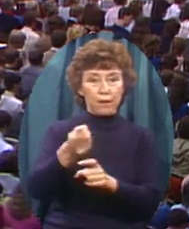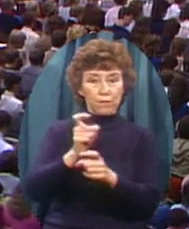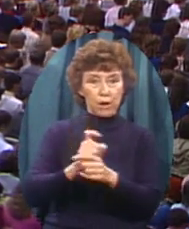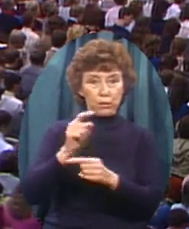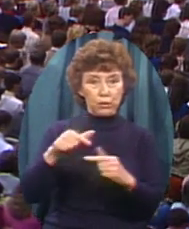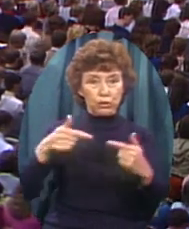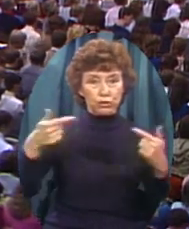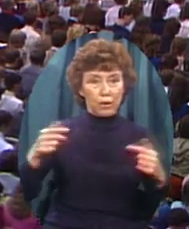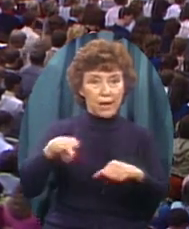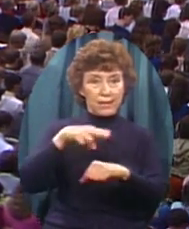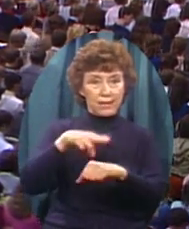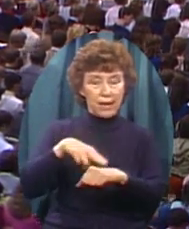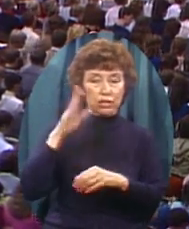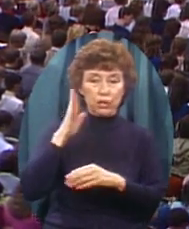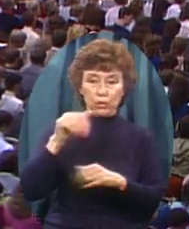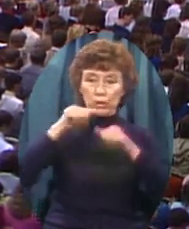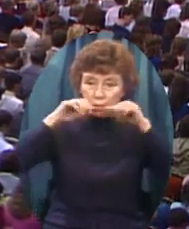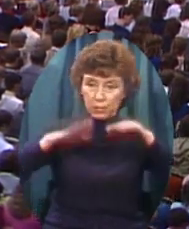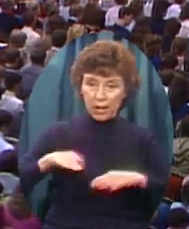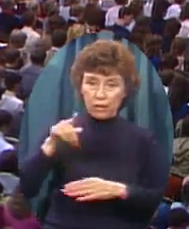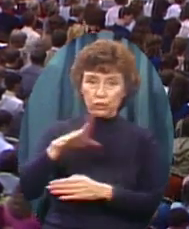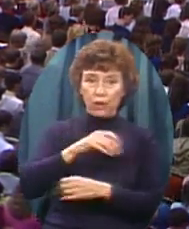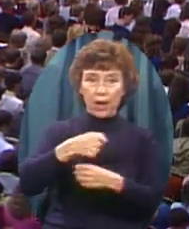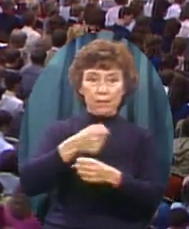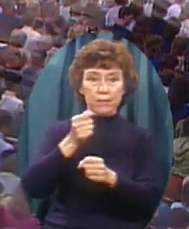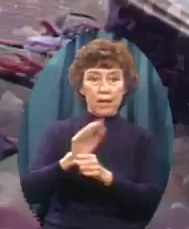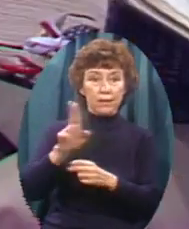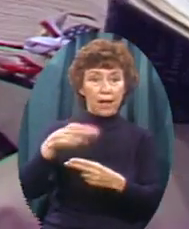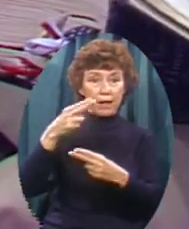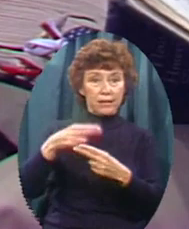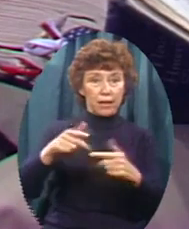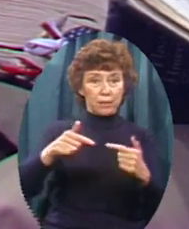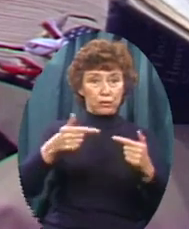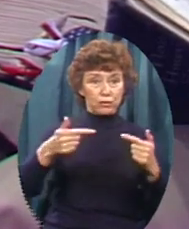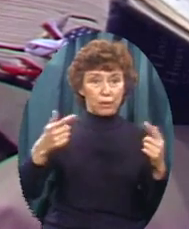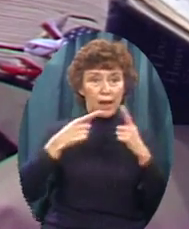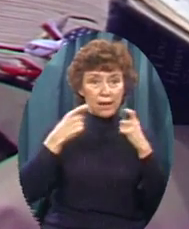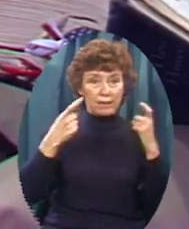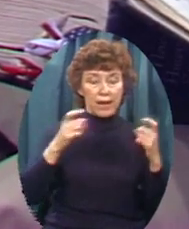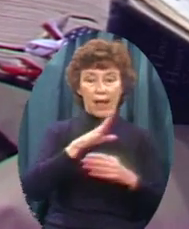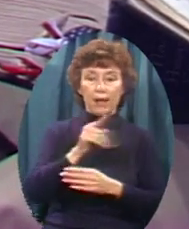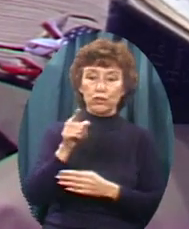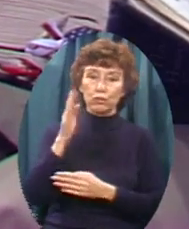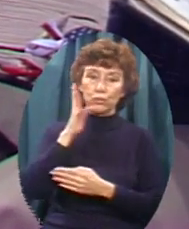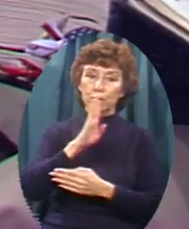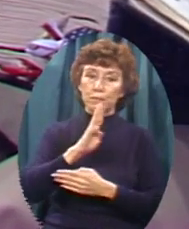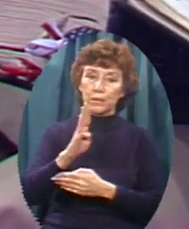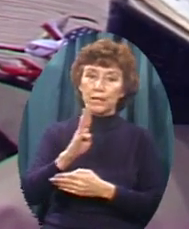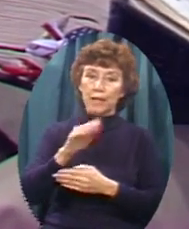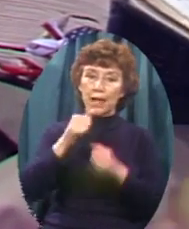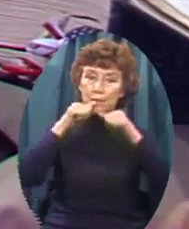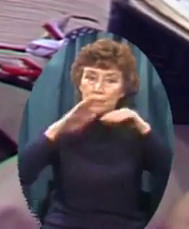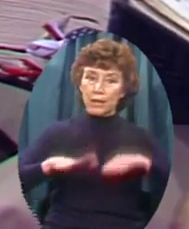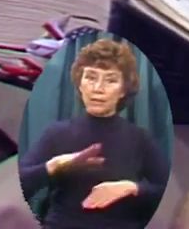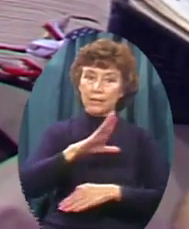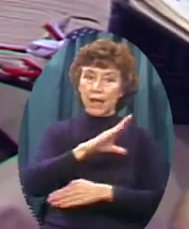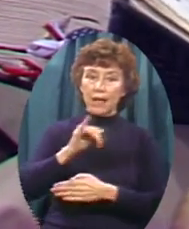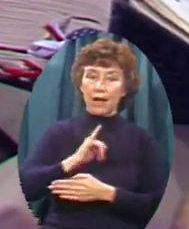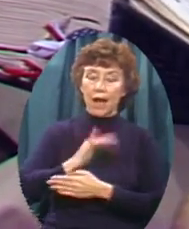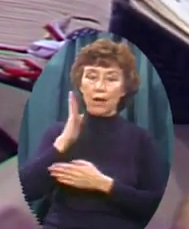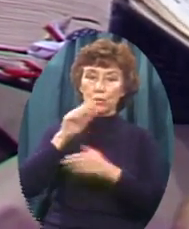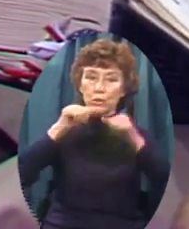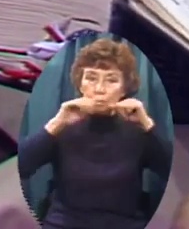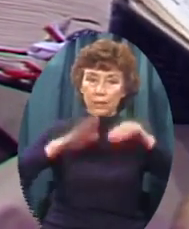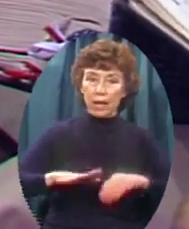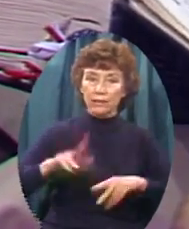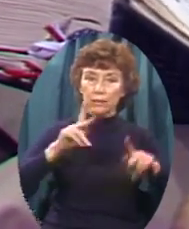nation And I will bless thee And make thy name great And thou shalt be a blessing And I will bless them